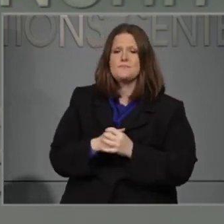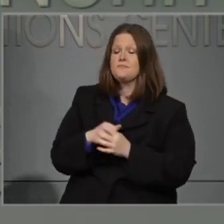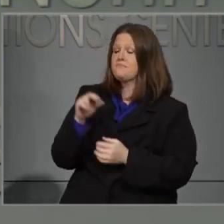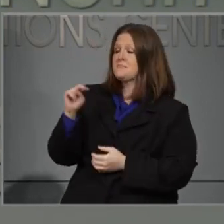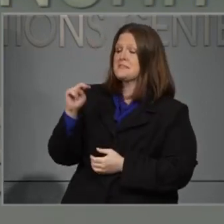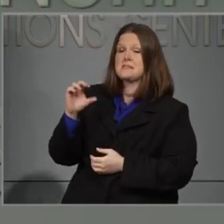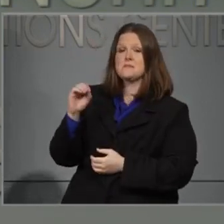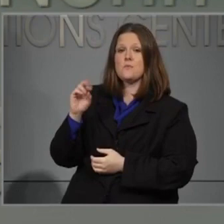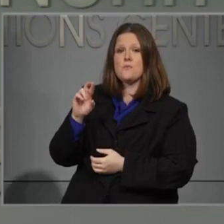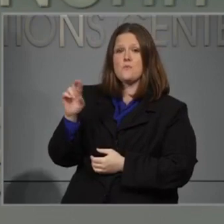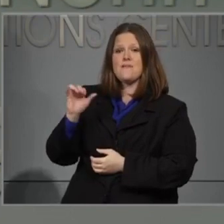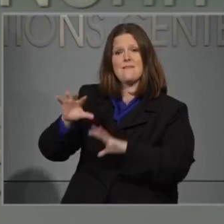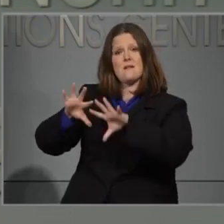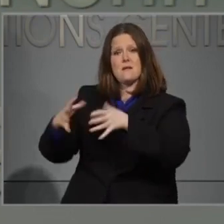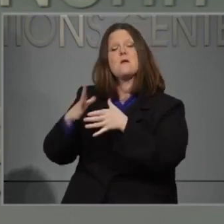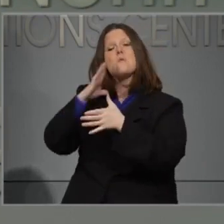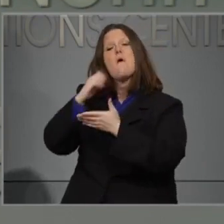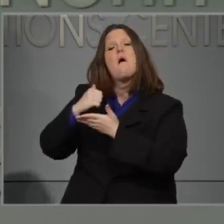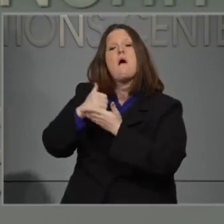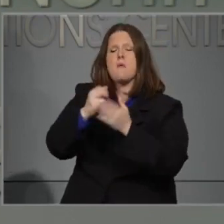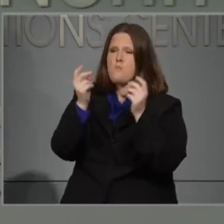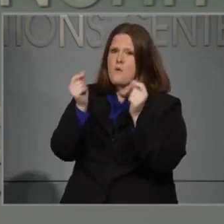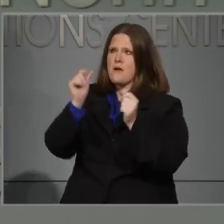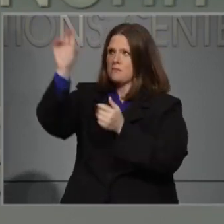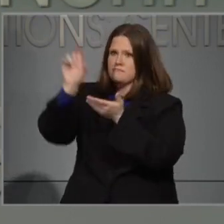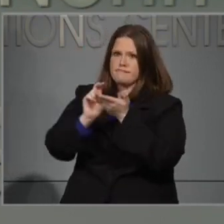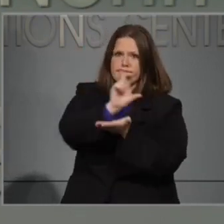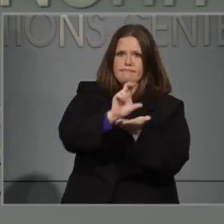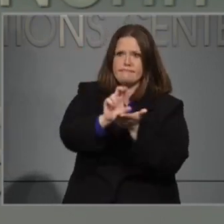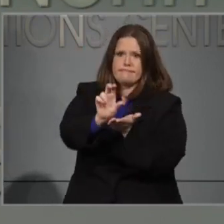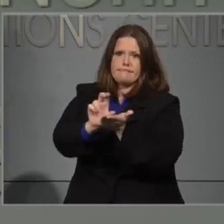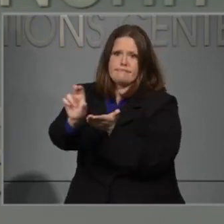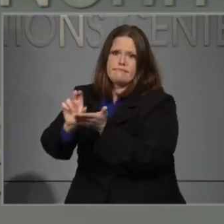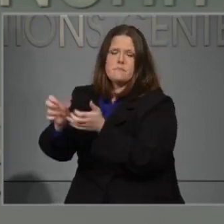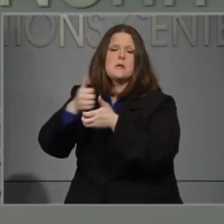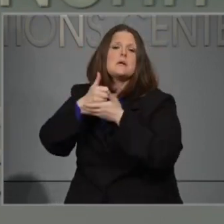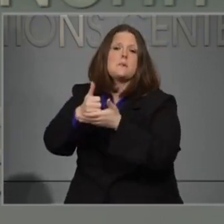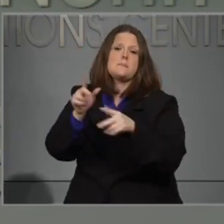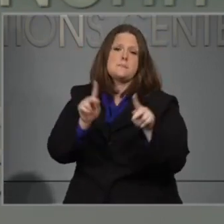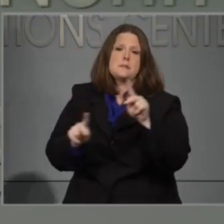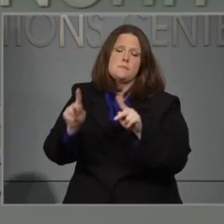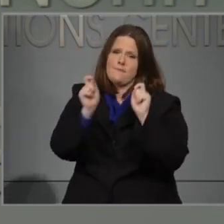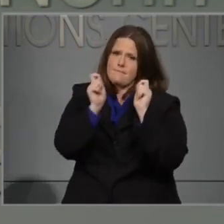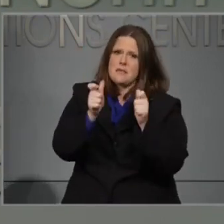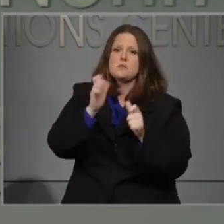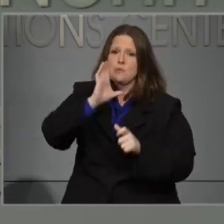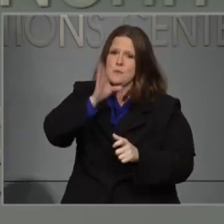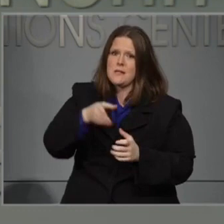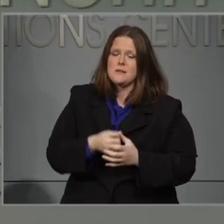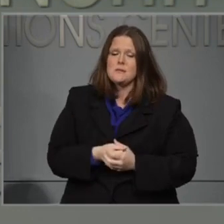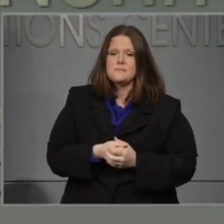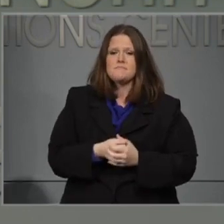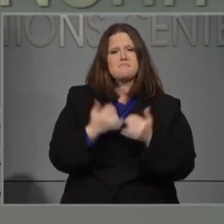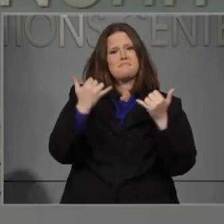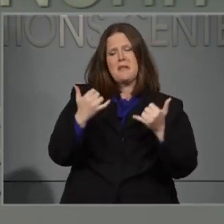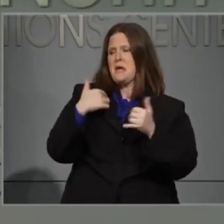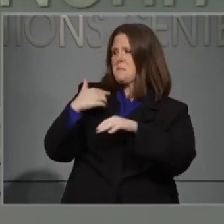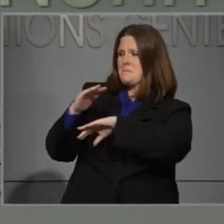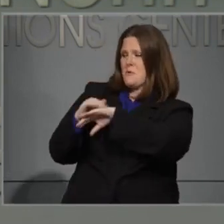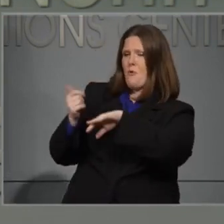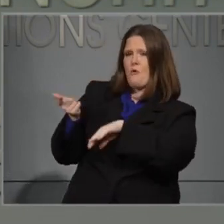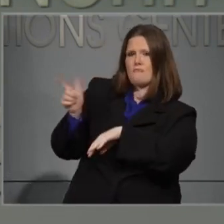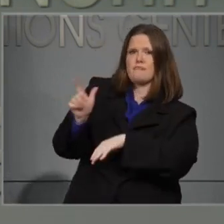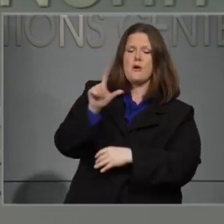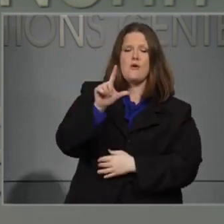acting quickly will mean recovery money getting into the hands of people who need it sooner. I'd now like to recognize